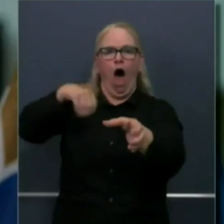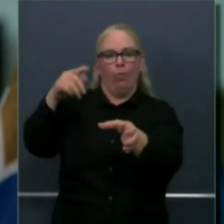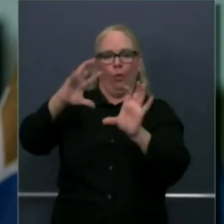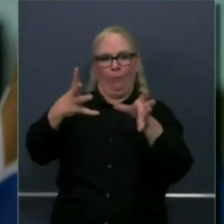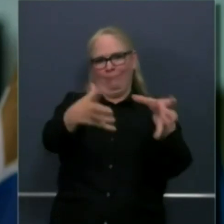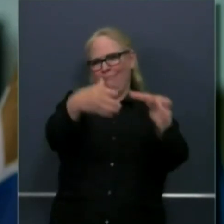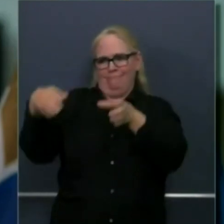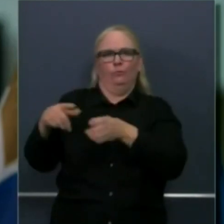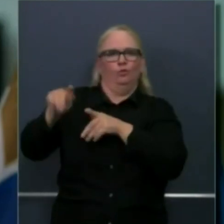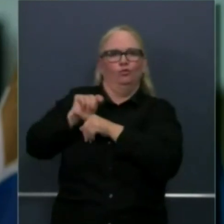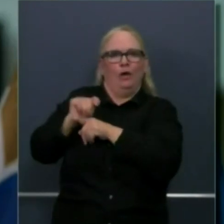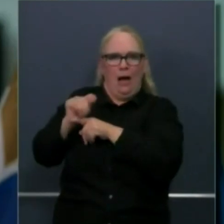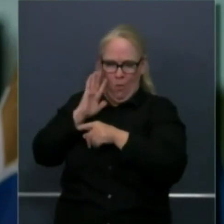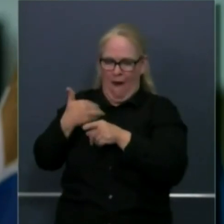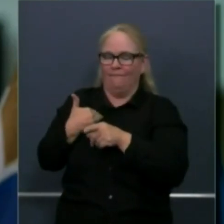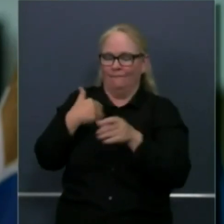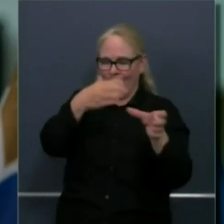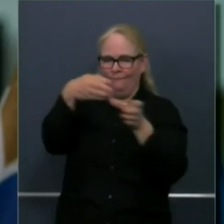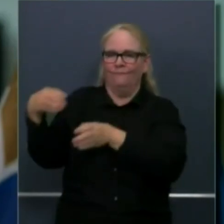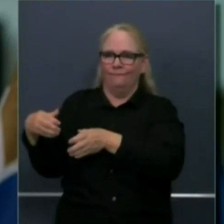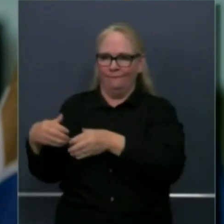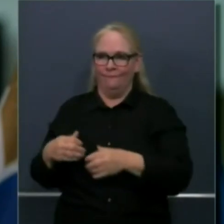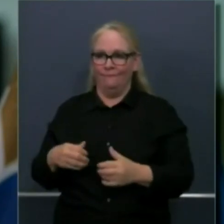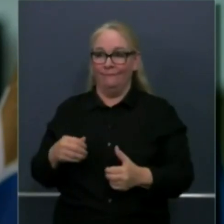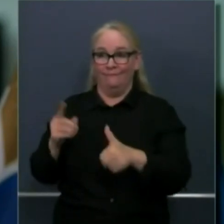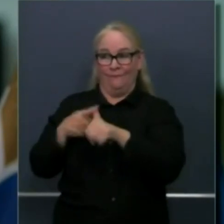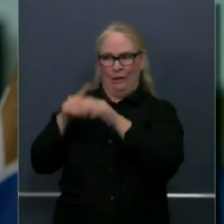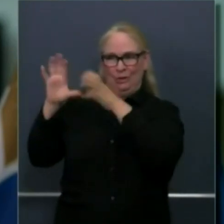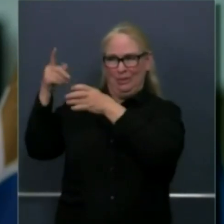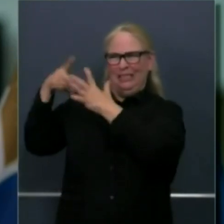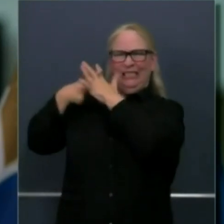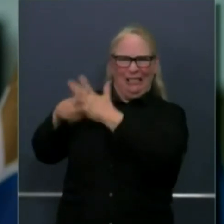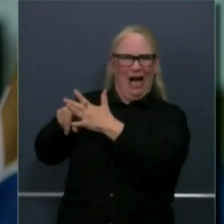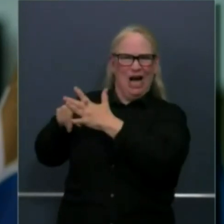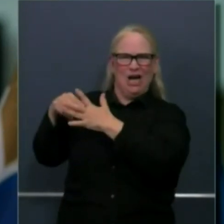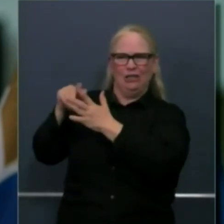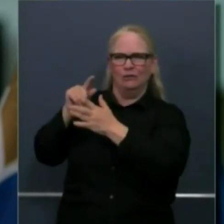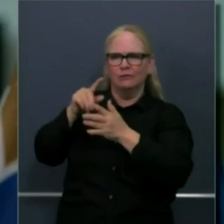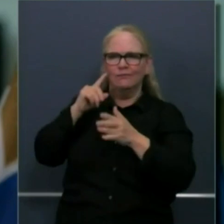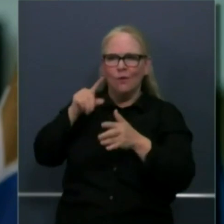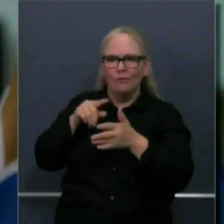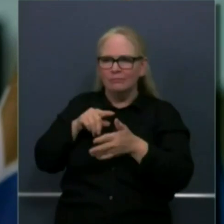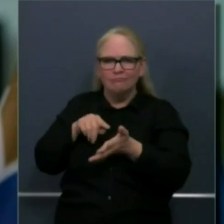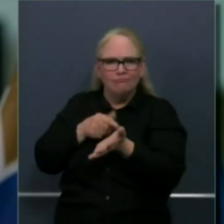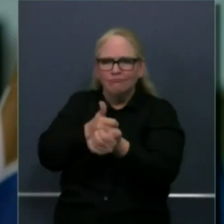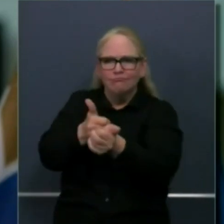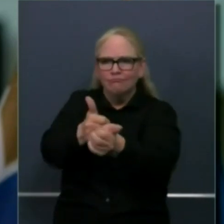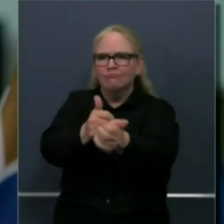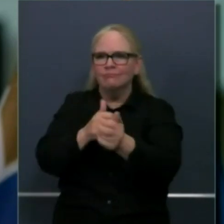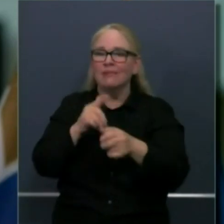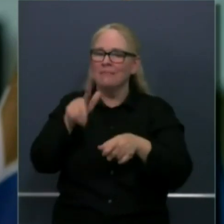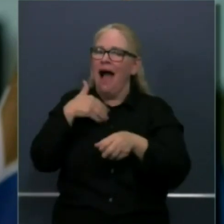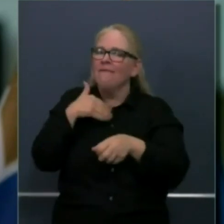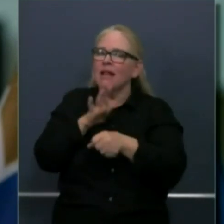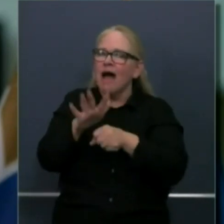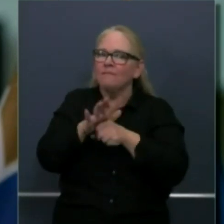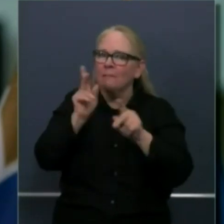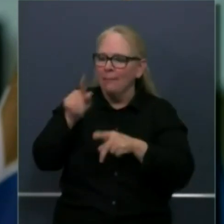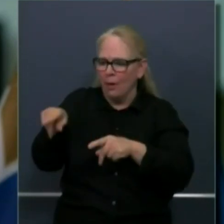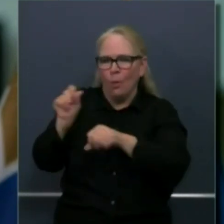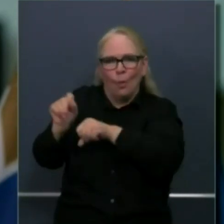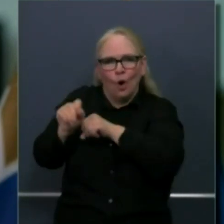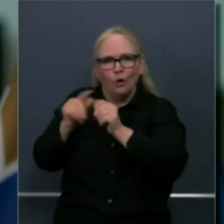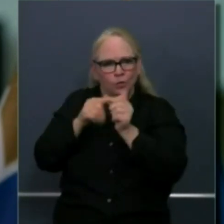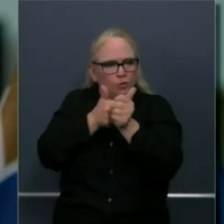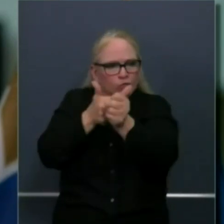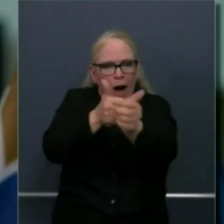you got to have a tracing workforce to do that that then begins the protocols of isolating and to the extent necessary